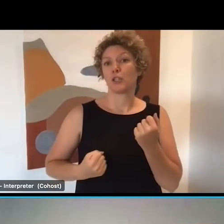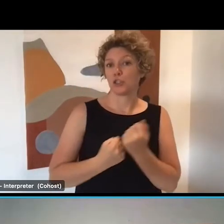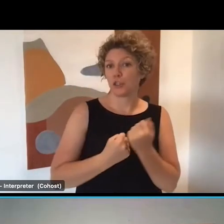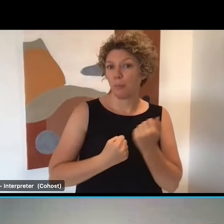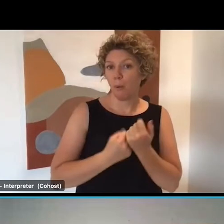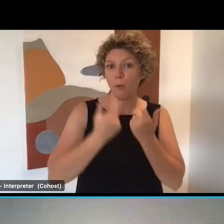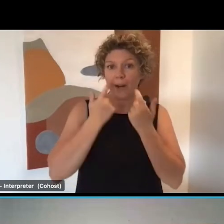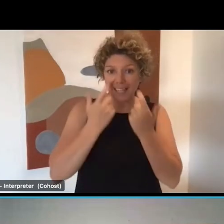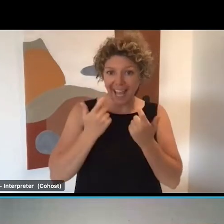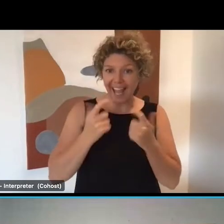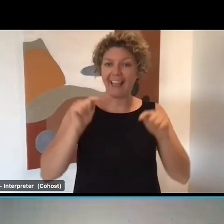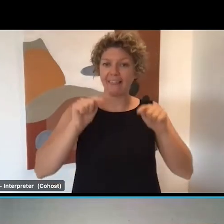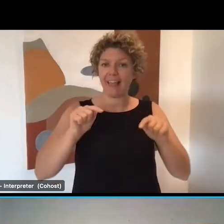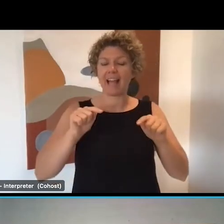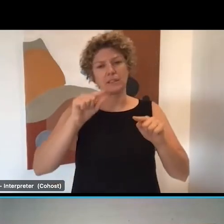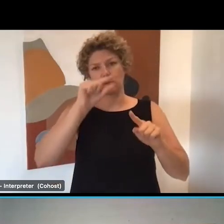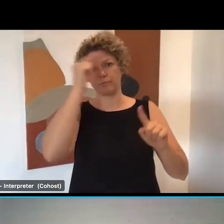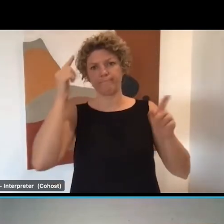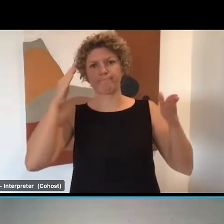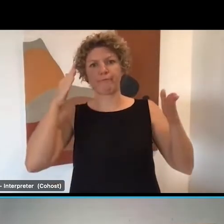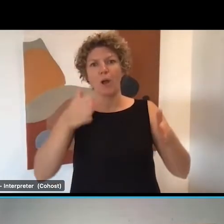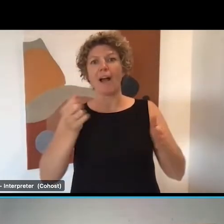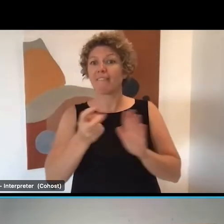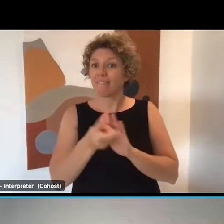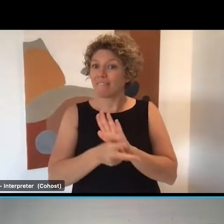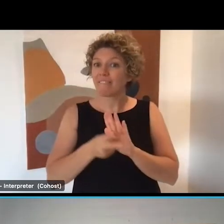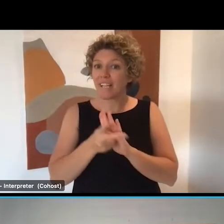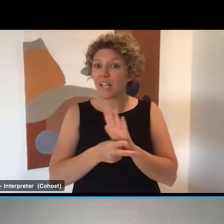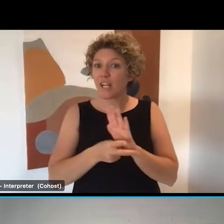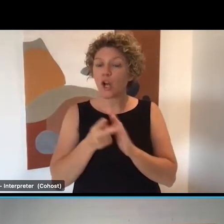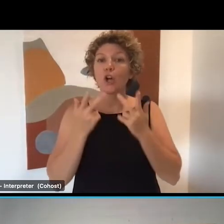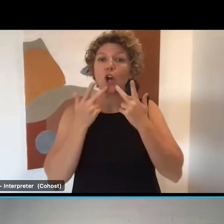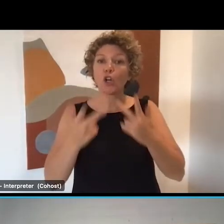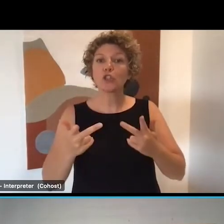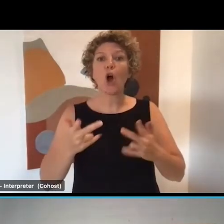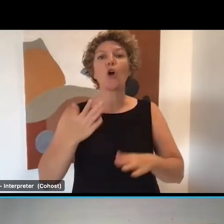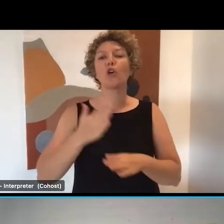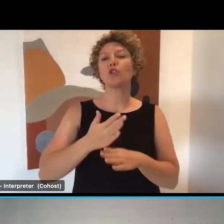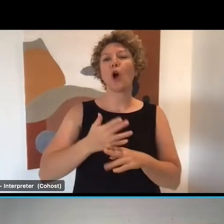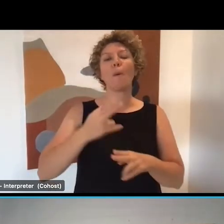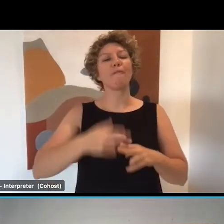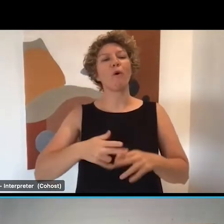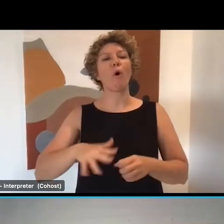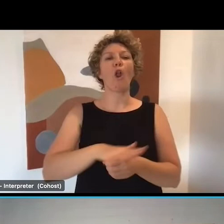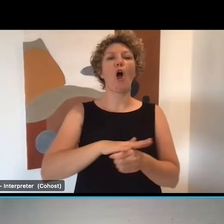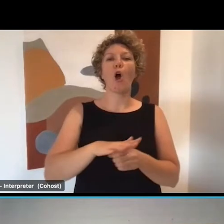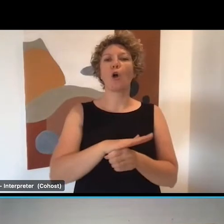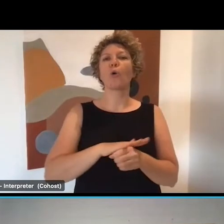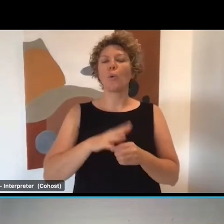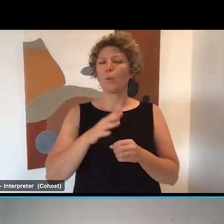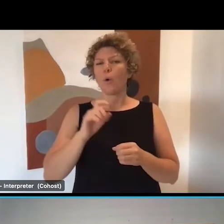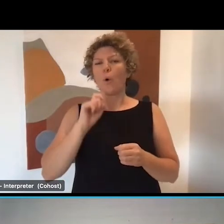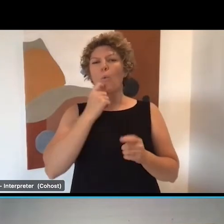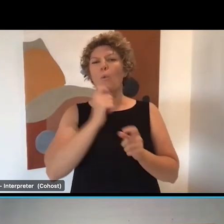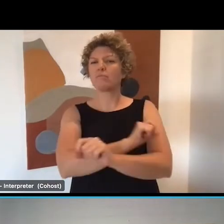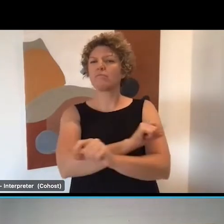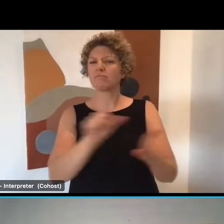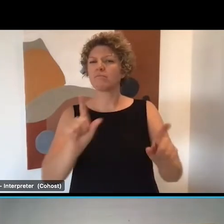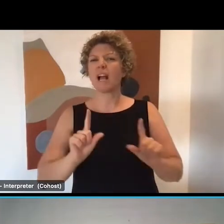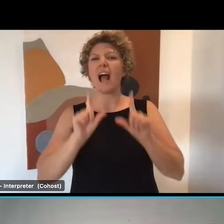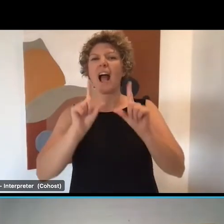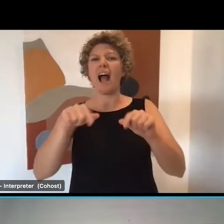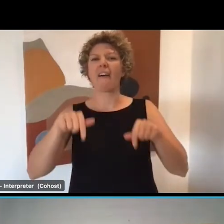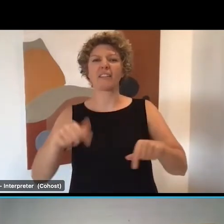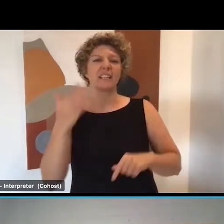feature. There is a video you can view that shows jobs for locals. The link for the video is in the slide you will receive post webinar